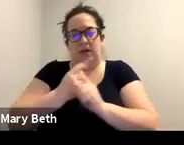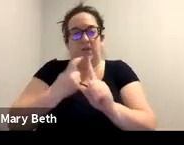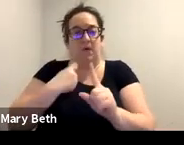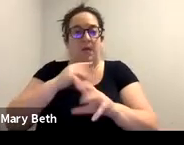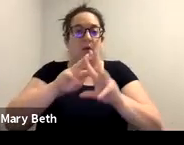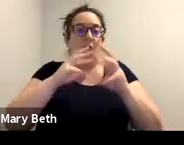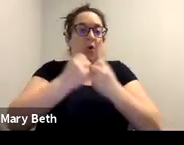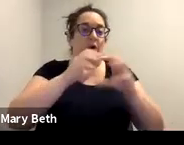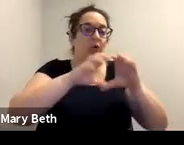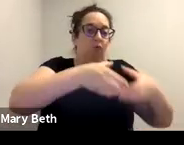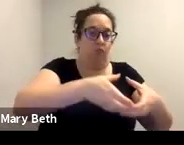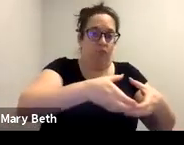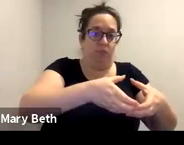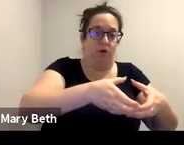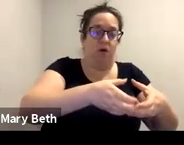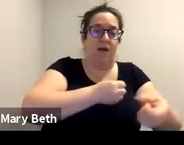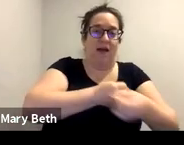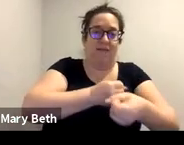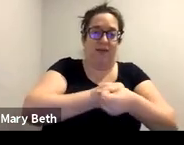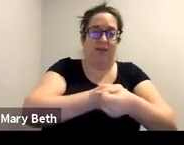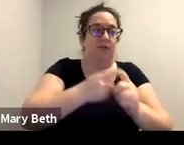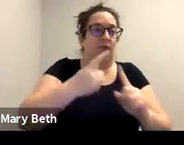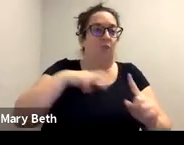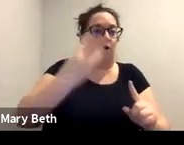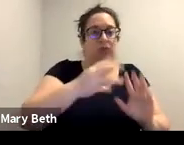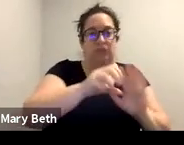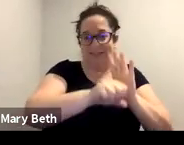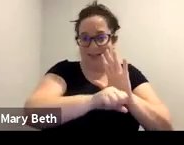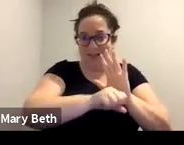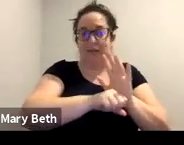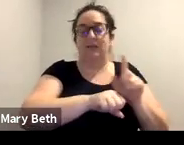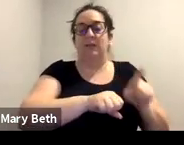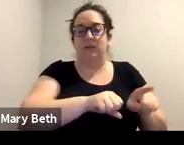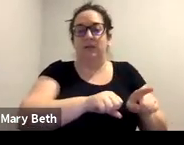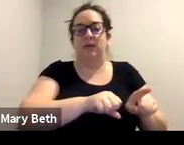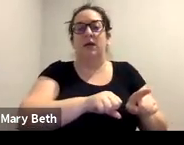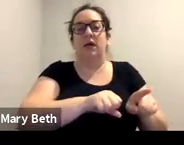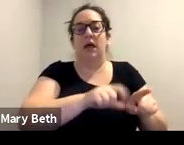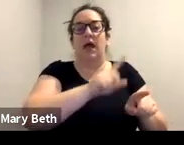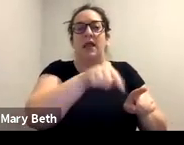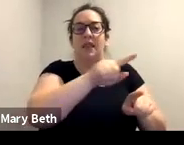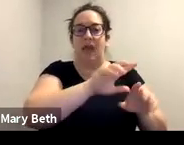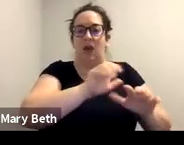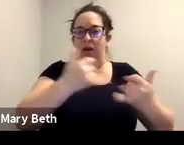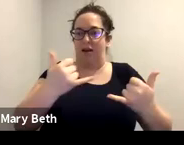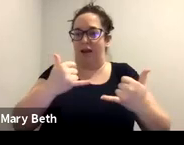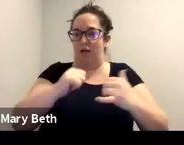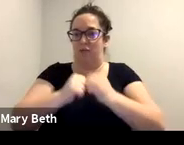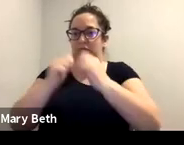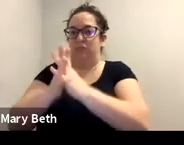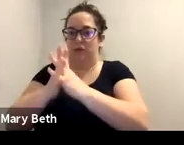from university of Washington SPD from the city, um, and is now housed at SVLC.